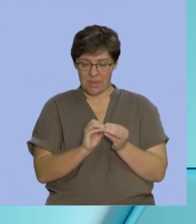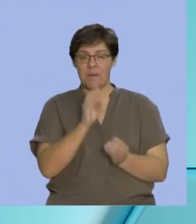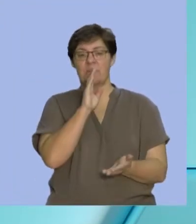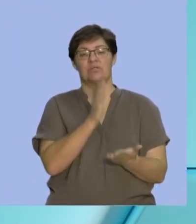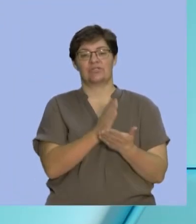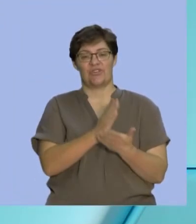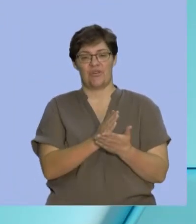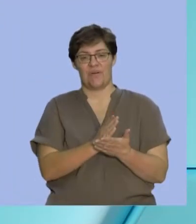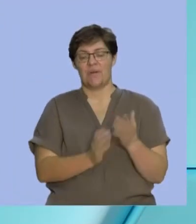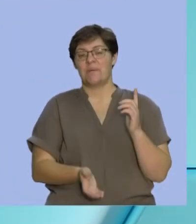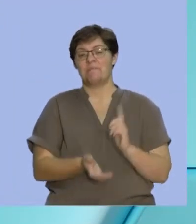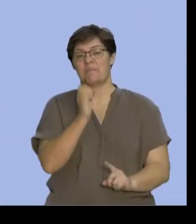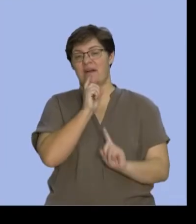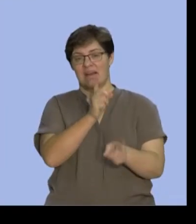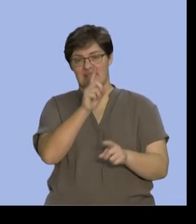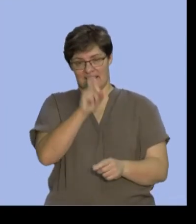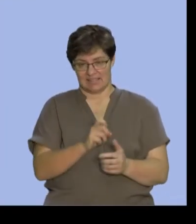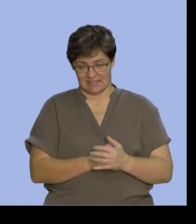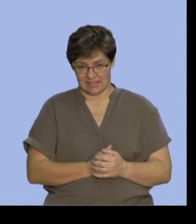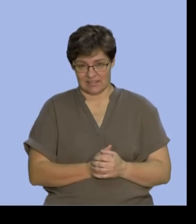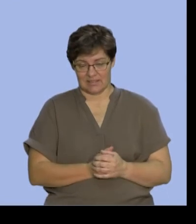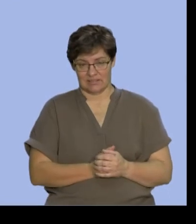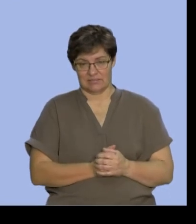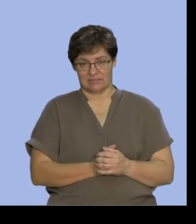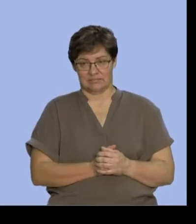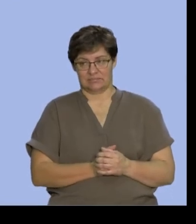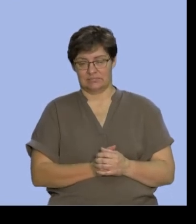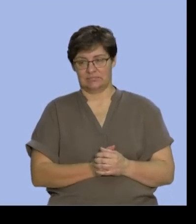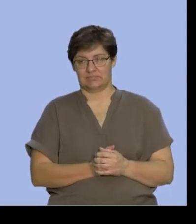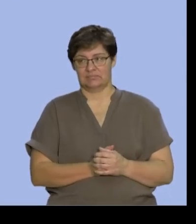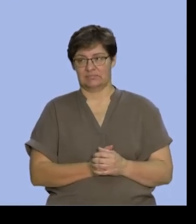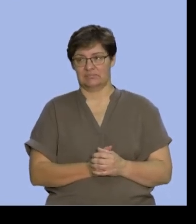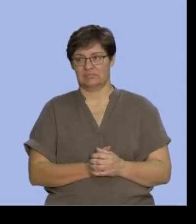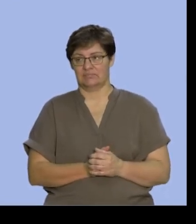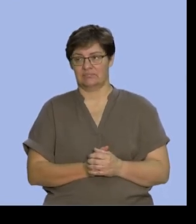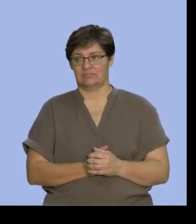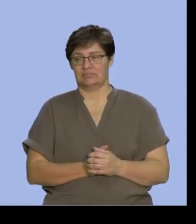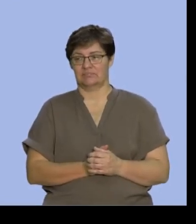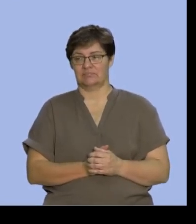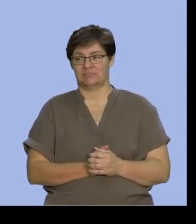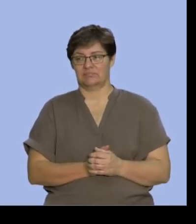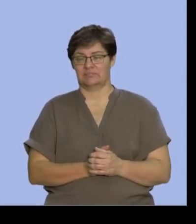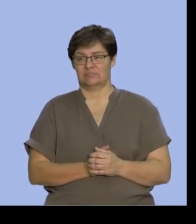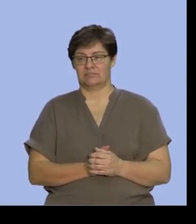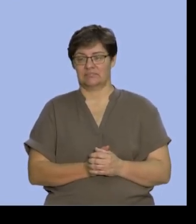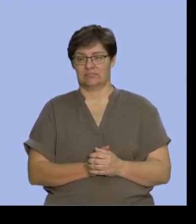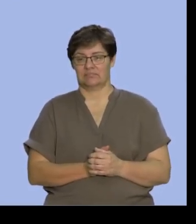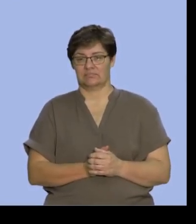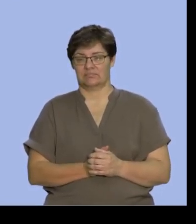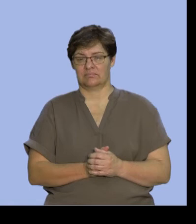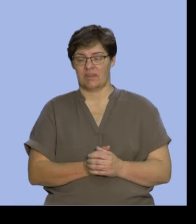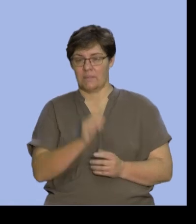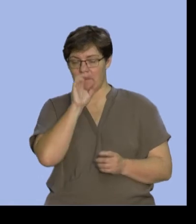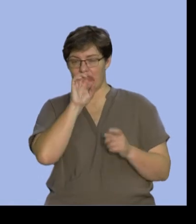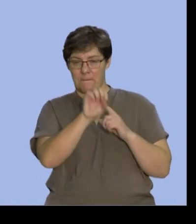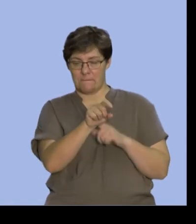that we get an answer. So let's give ourselves some space and here we go. And so I've replicated